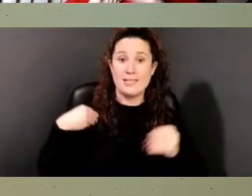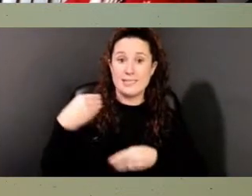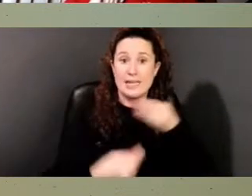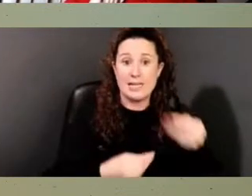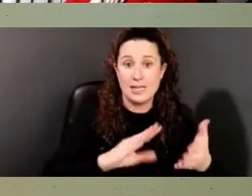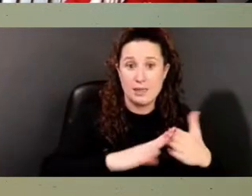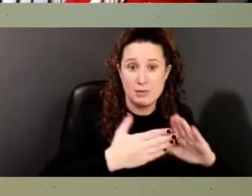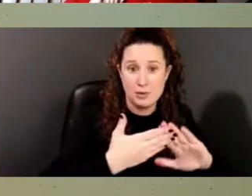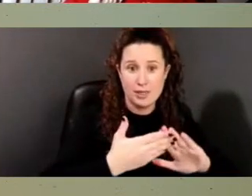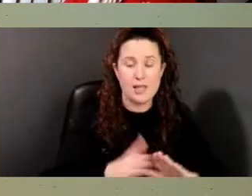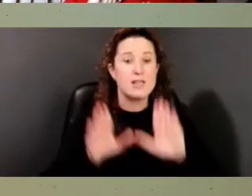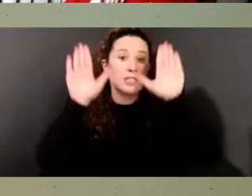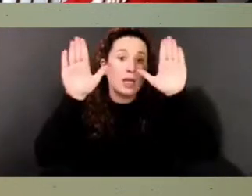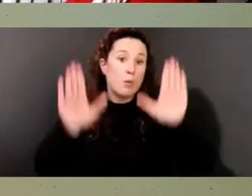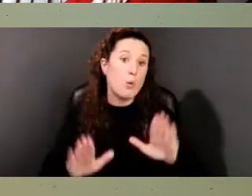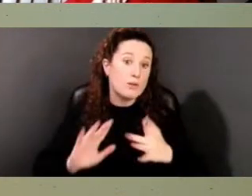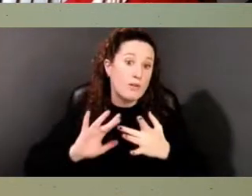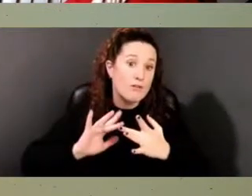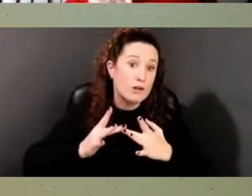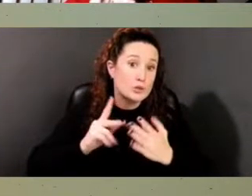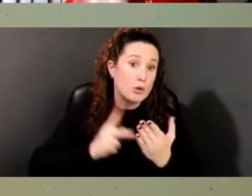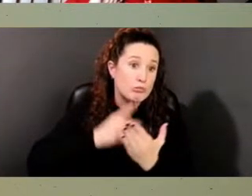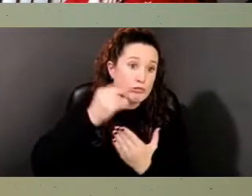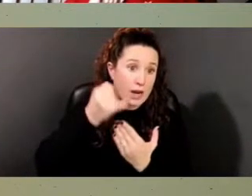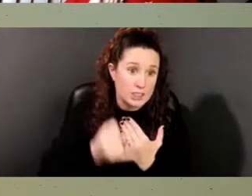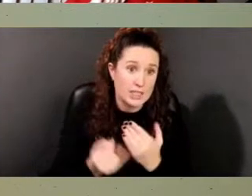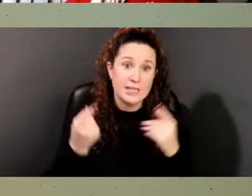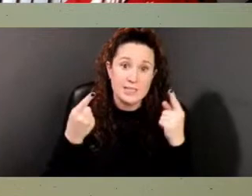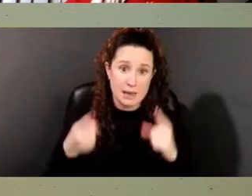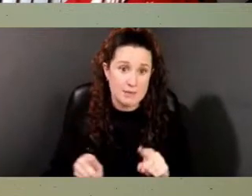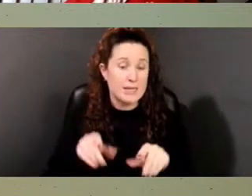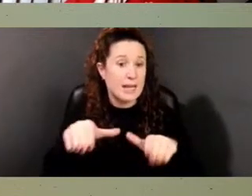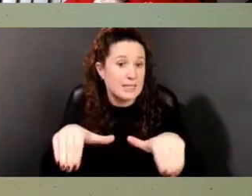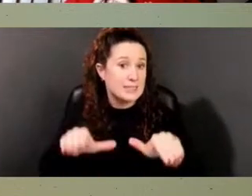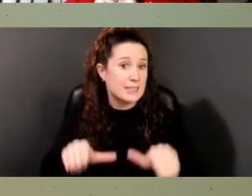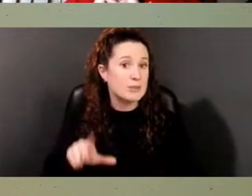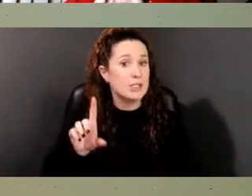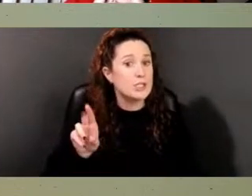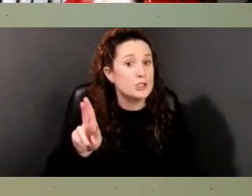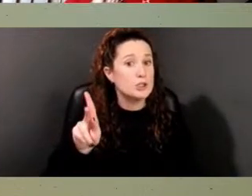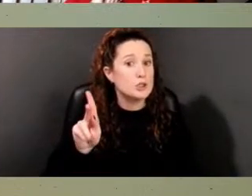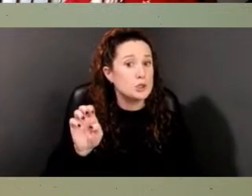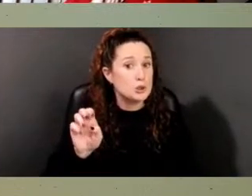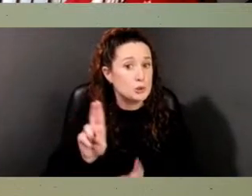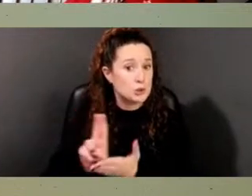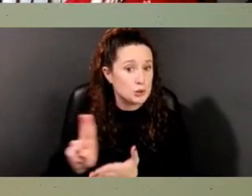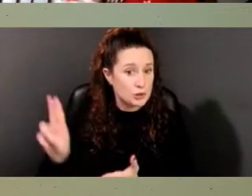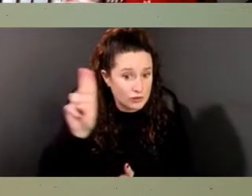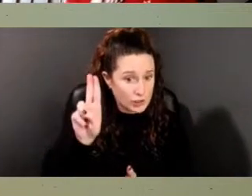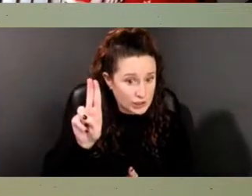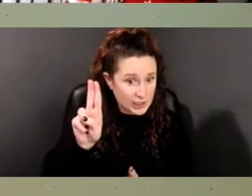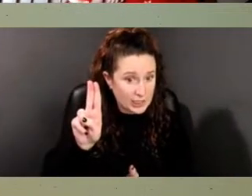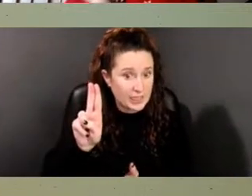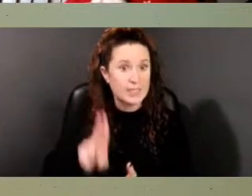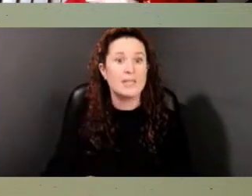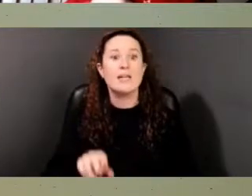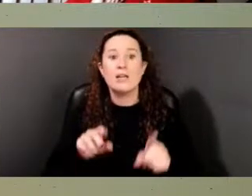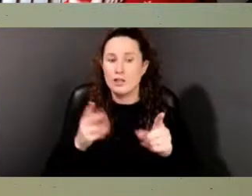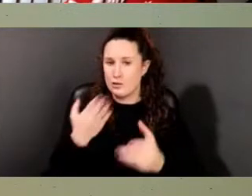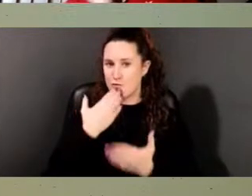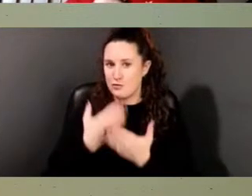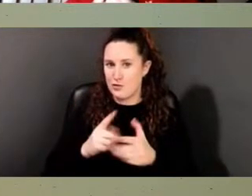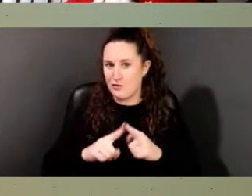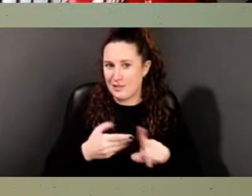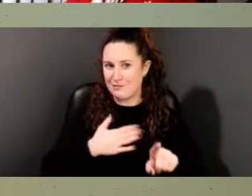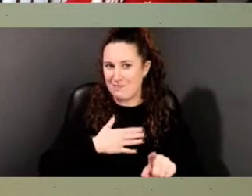virtual project at Gear Cemetery. Duke University has gotten involved. Good friends of mine, Aaron and Brian, that have been